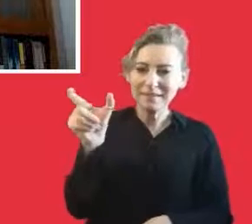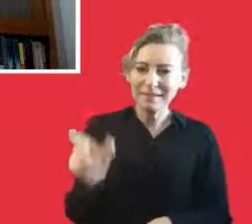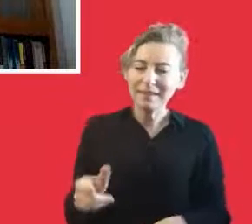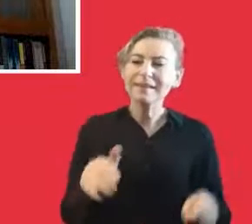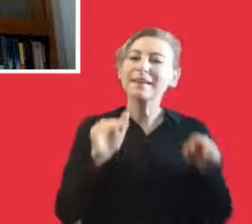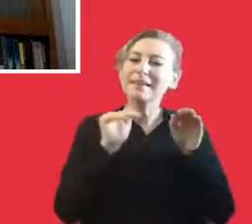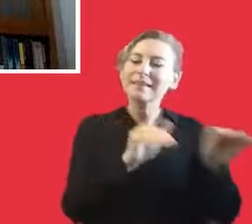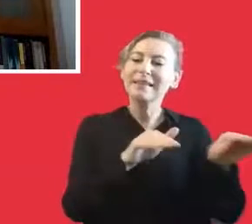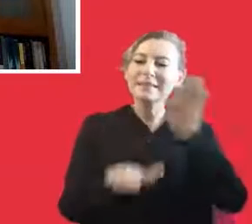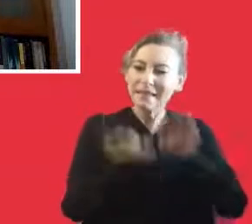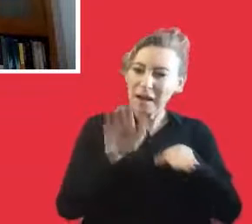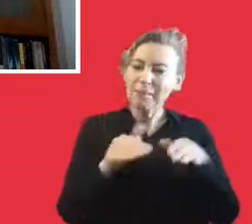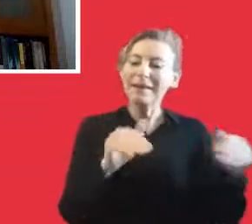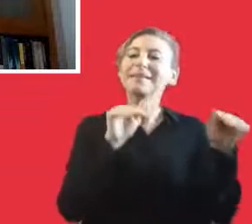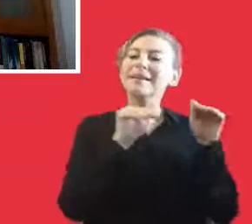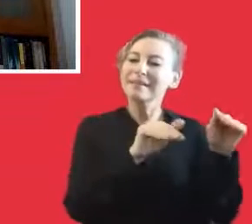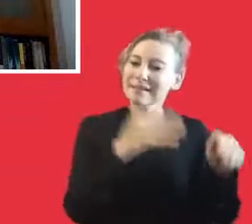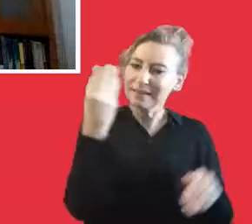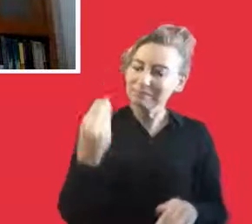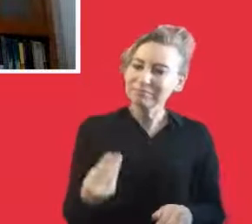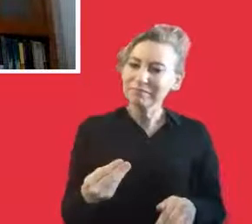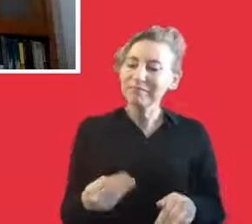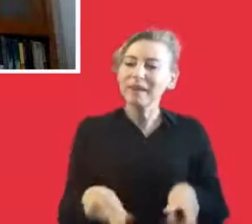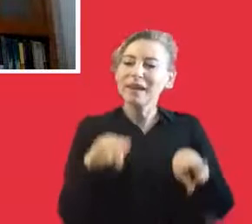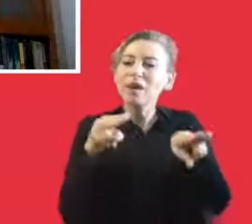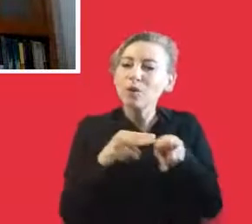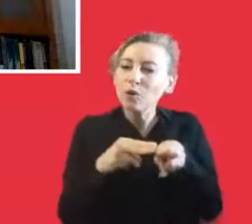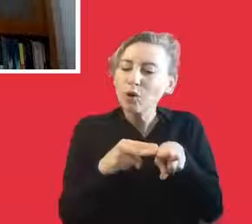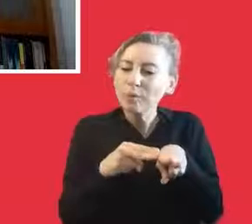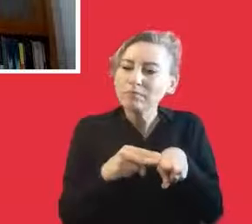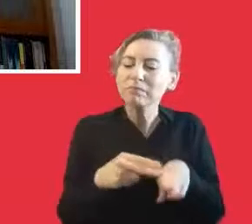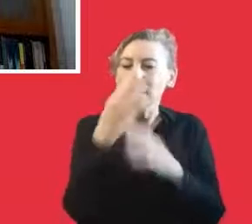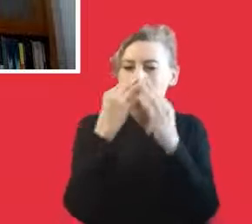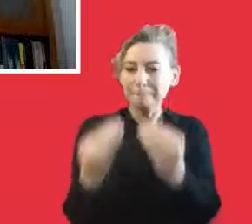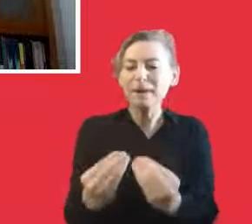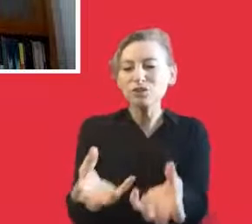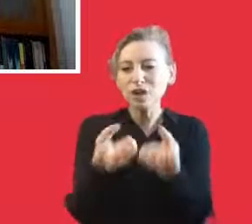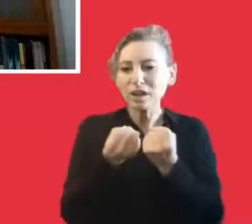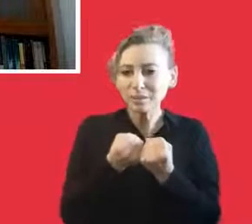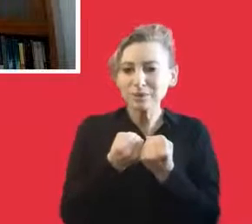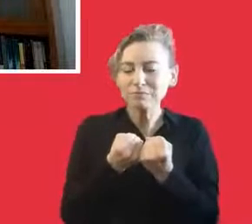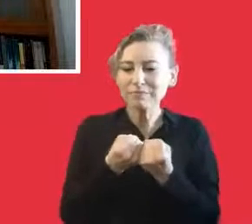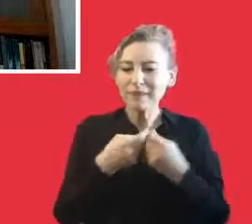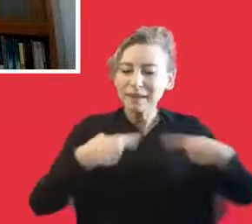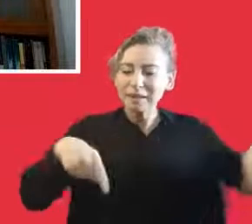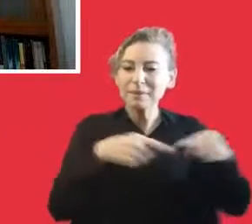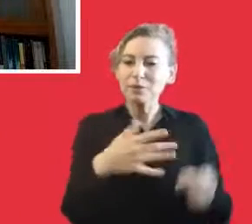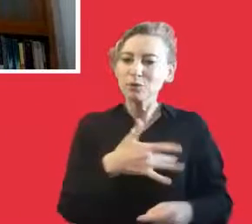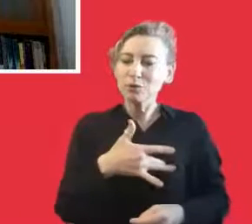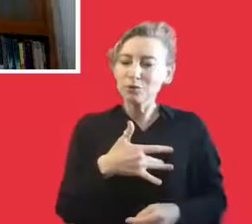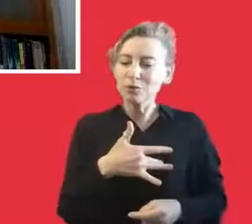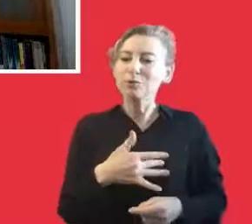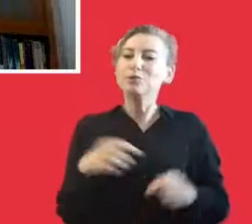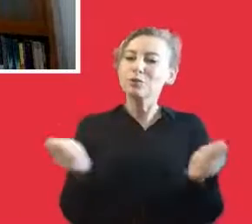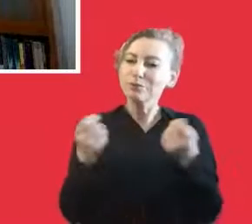support campaigns and they can support them. They can donate them. They can donate. So we can get the donation as the cooperation, but also